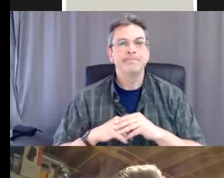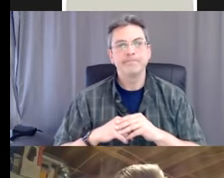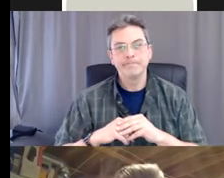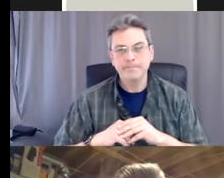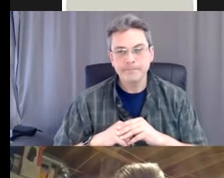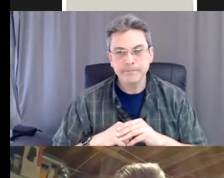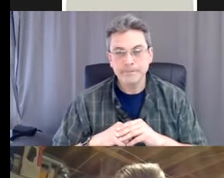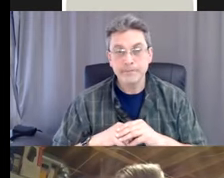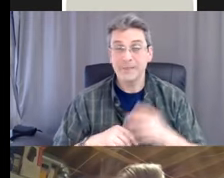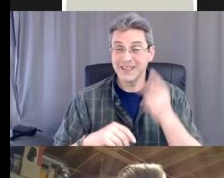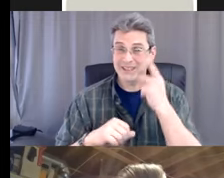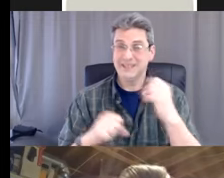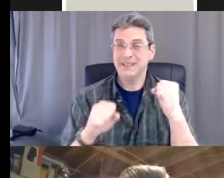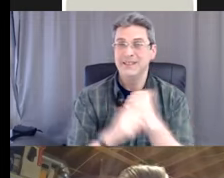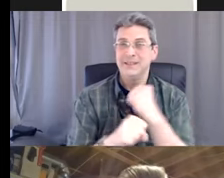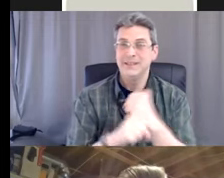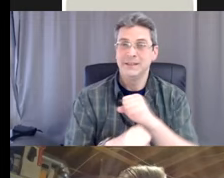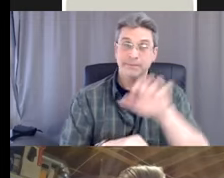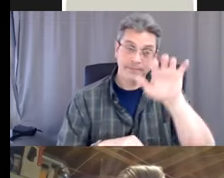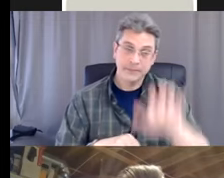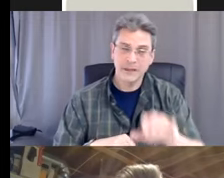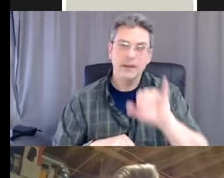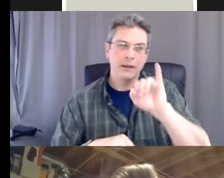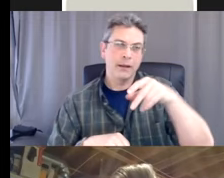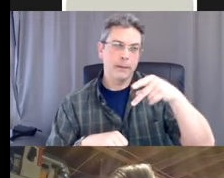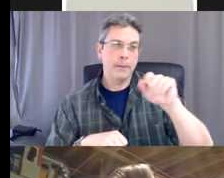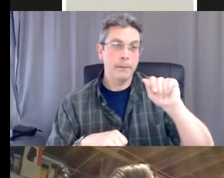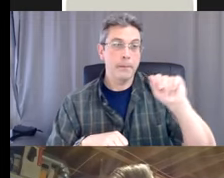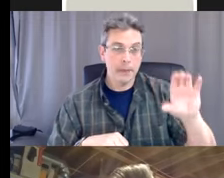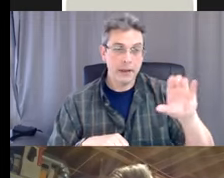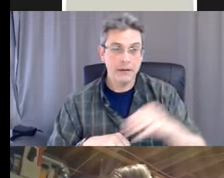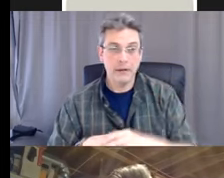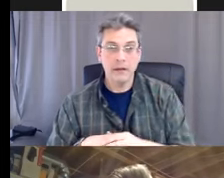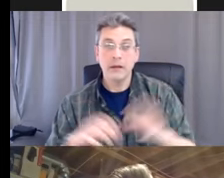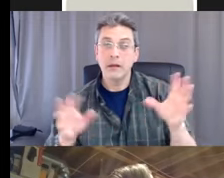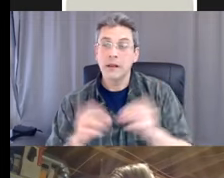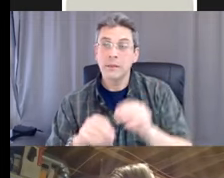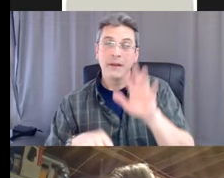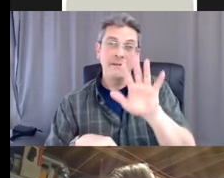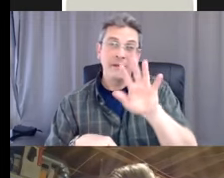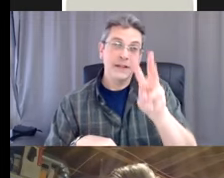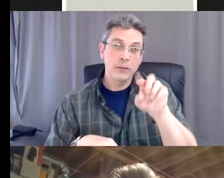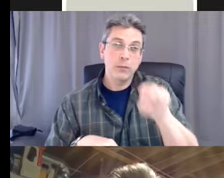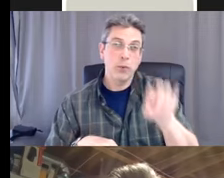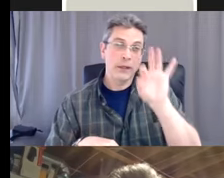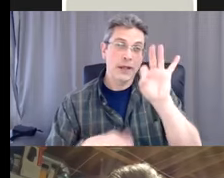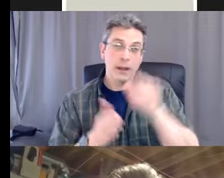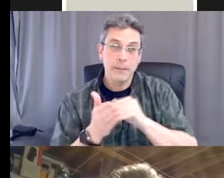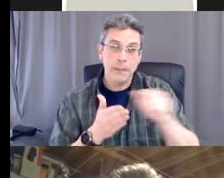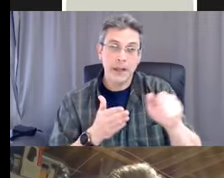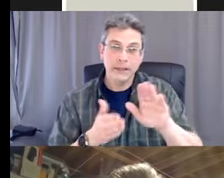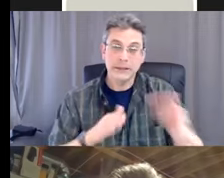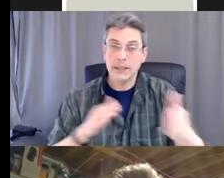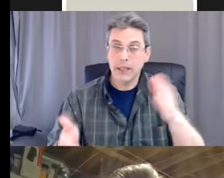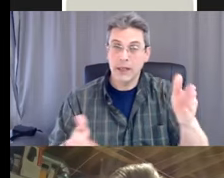Well, some statistics when we talk about IPAC. So of the nearly 56.9 million deaths worldwide, and this is from the World Health